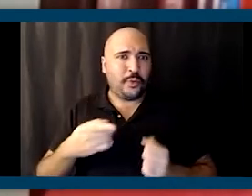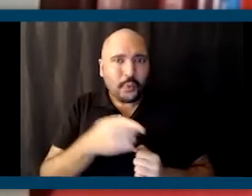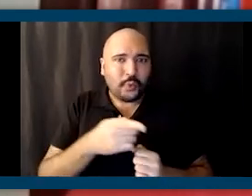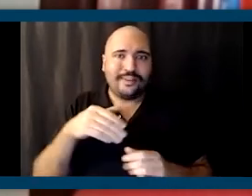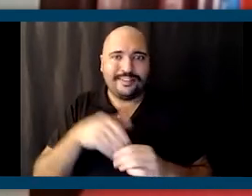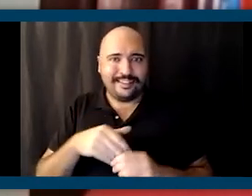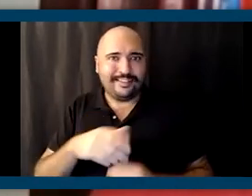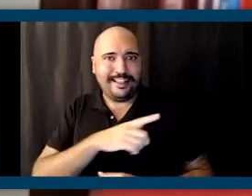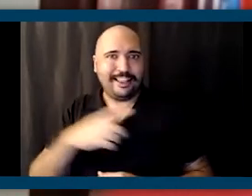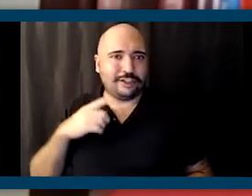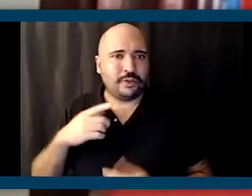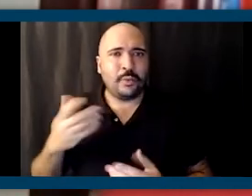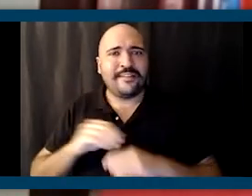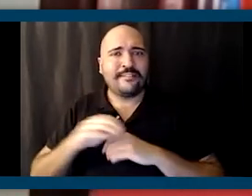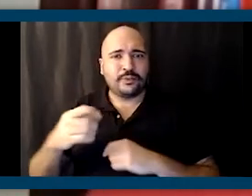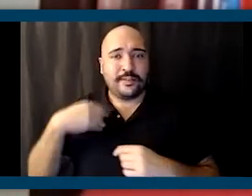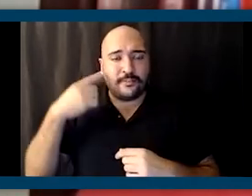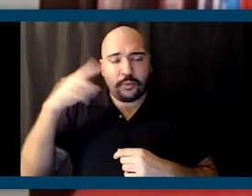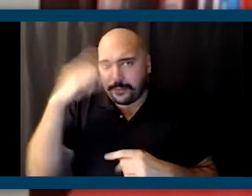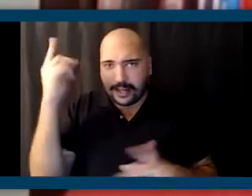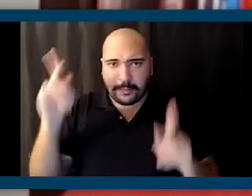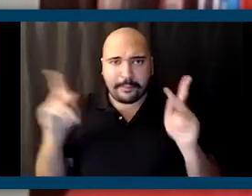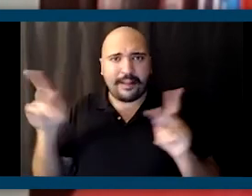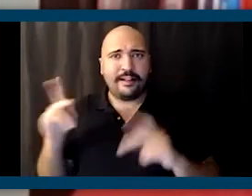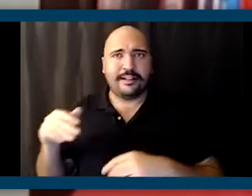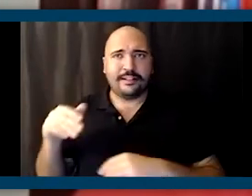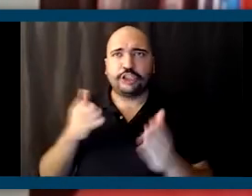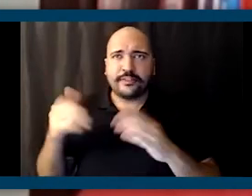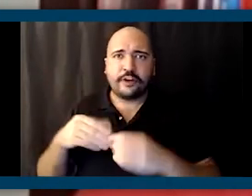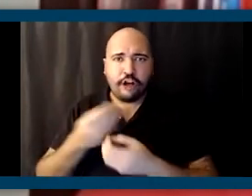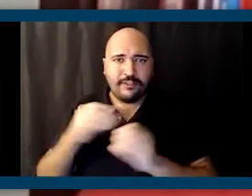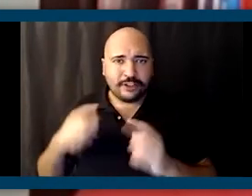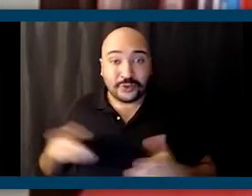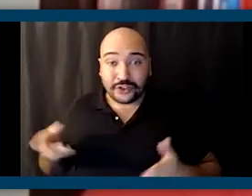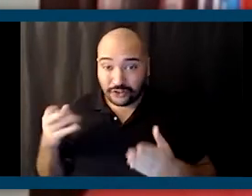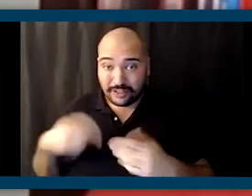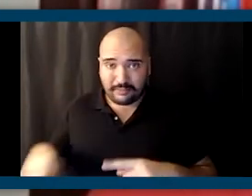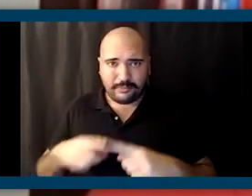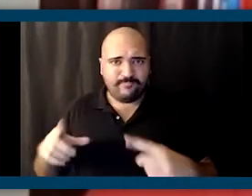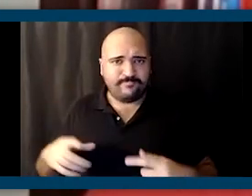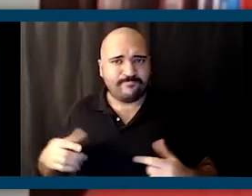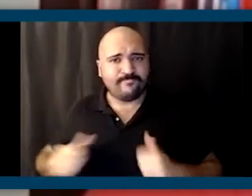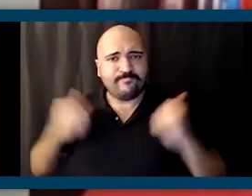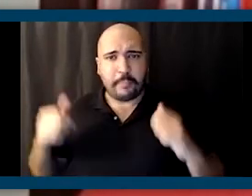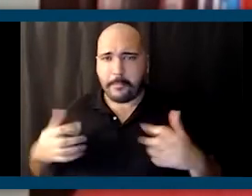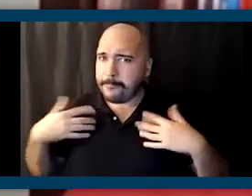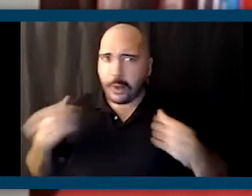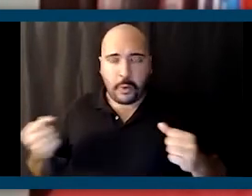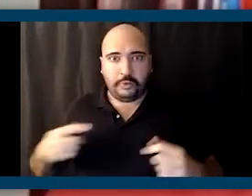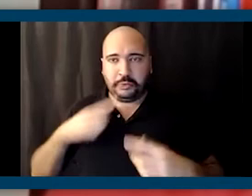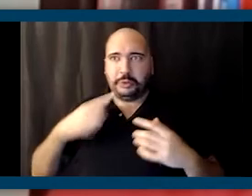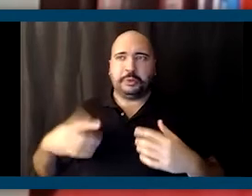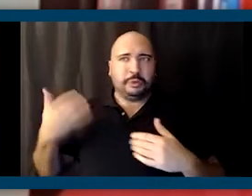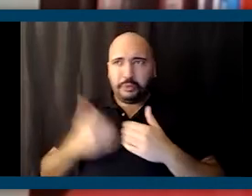do you have for black people serving in office to encourage them to take bold positions and advance bold